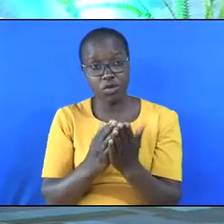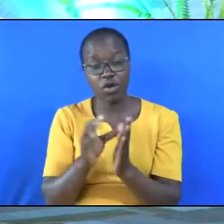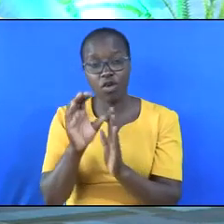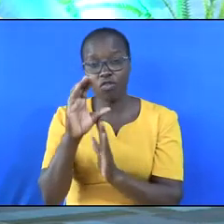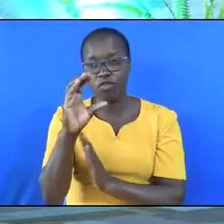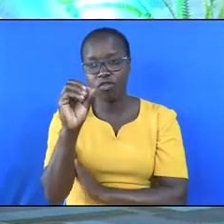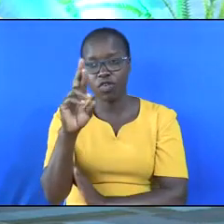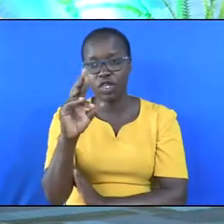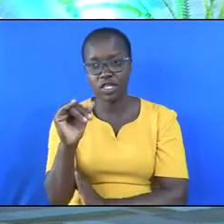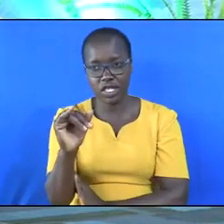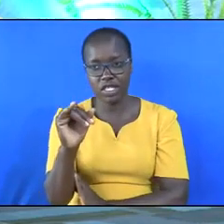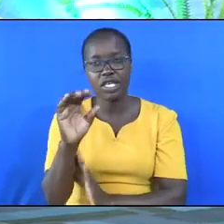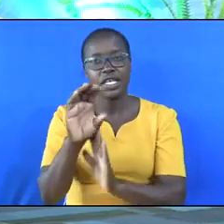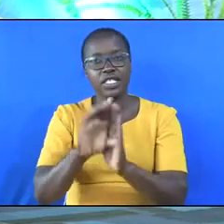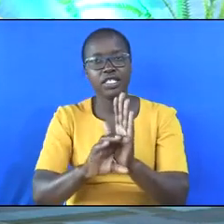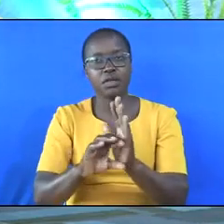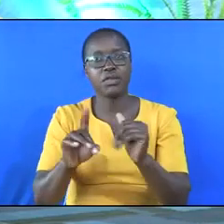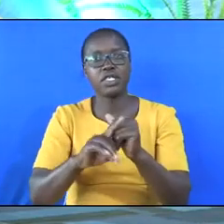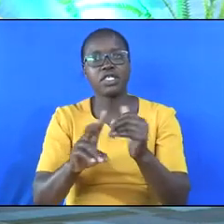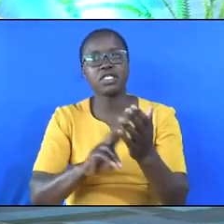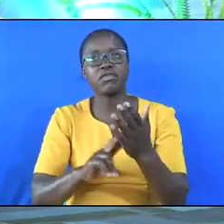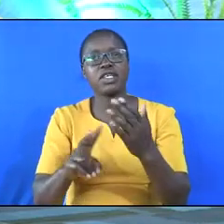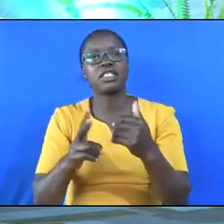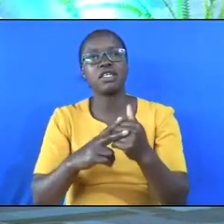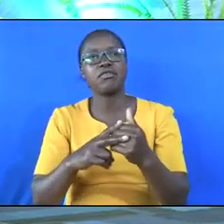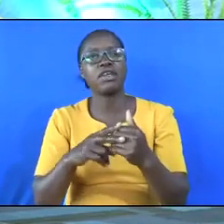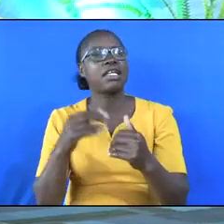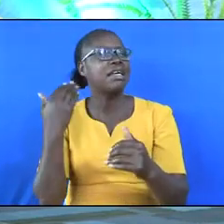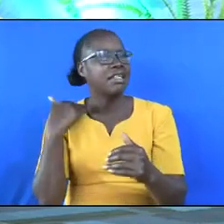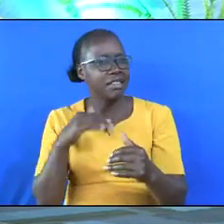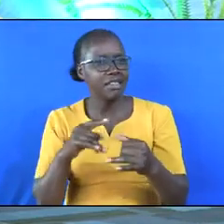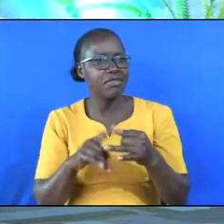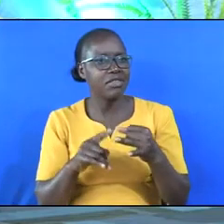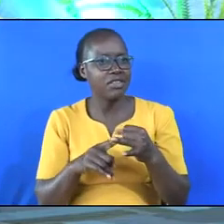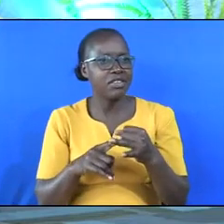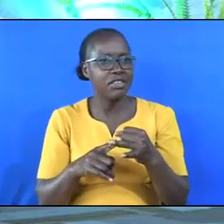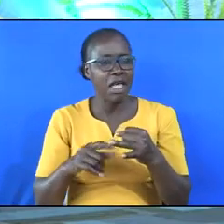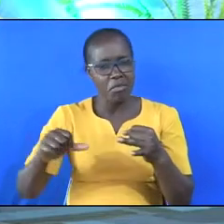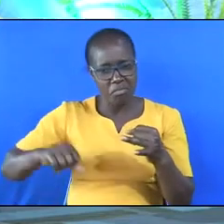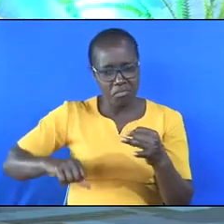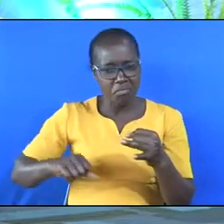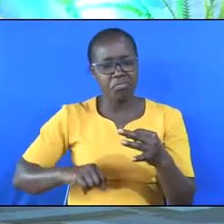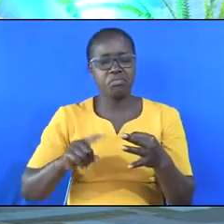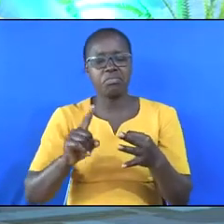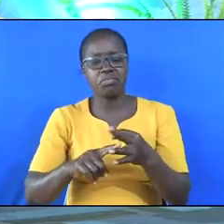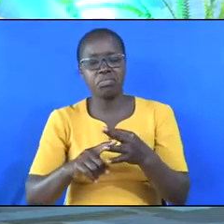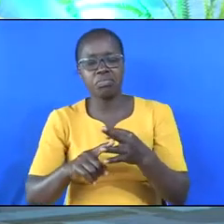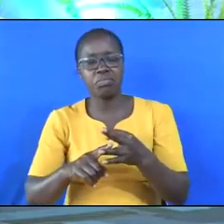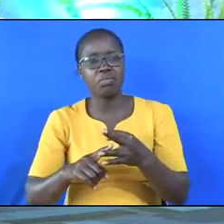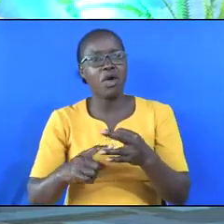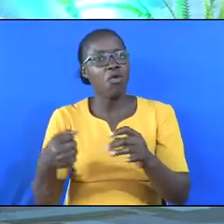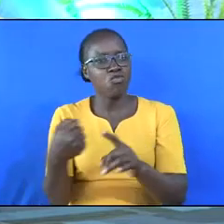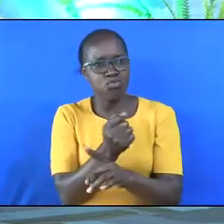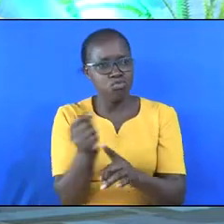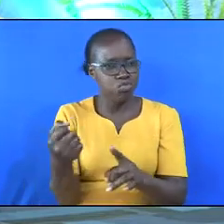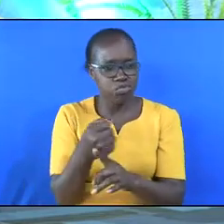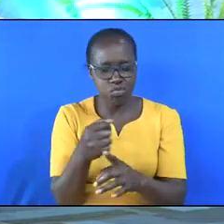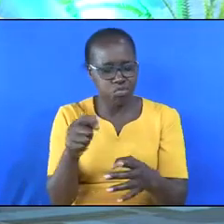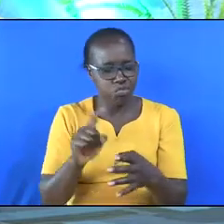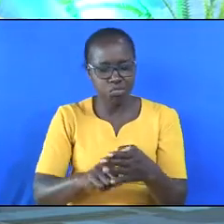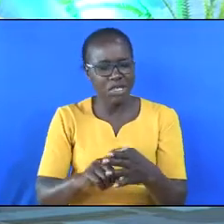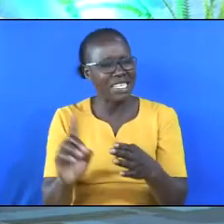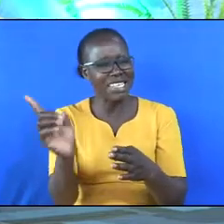No thieves, no covetiers, no drunkards, no extortionists shall inherit the kingdom of God.